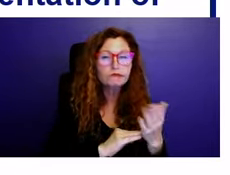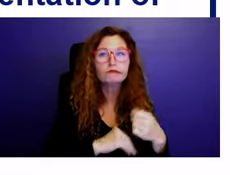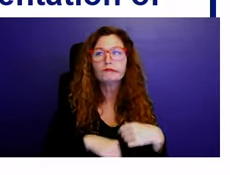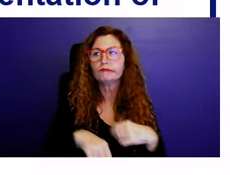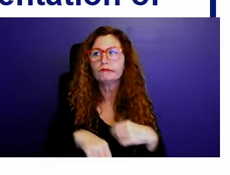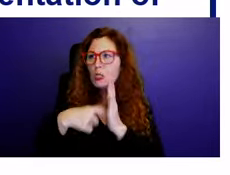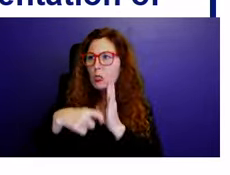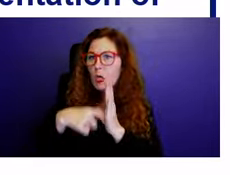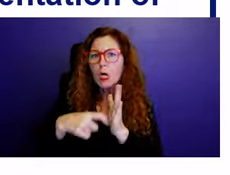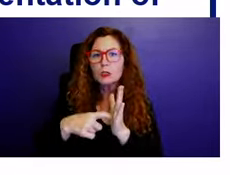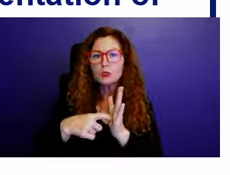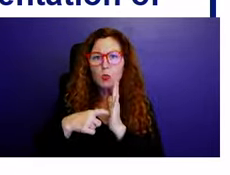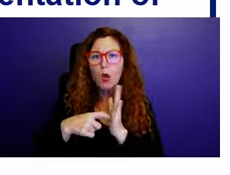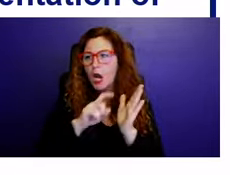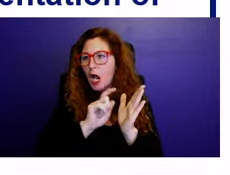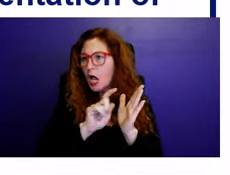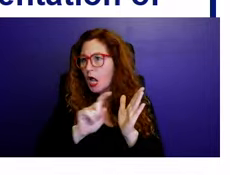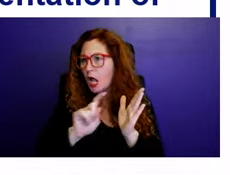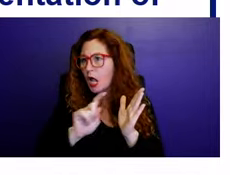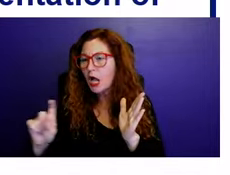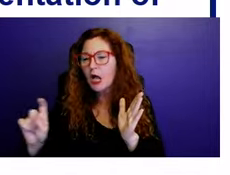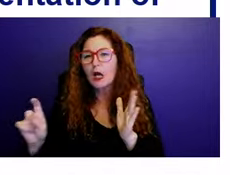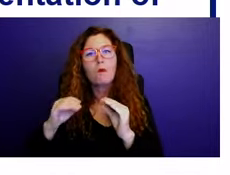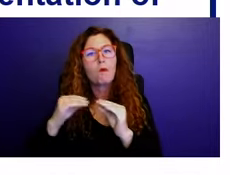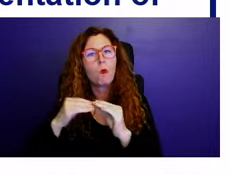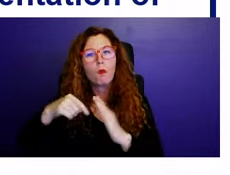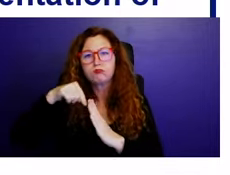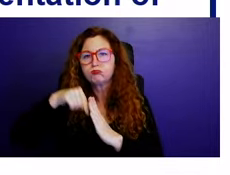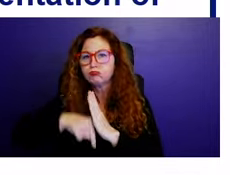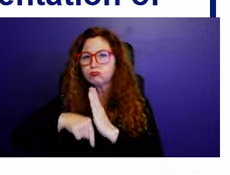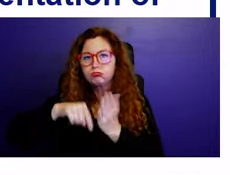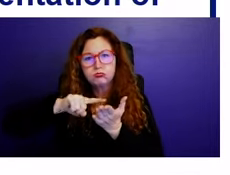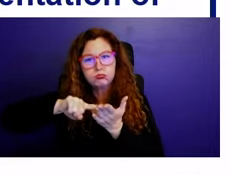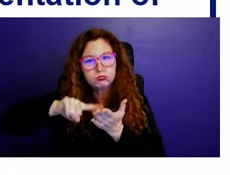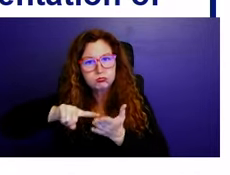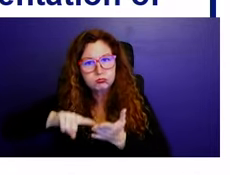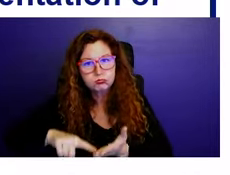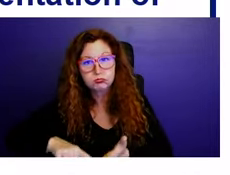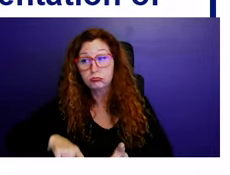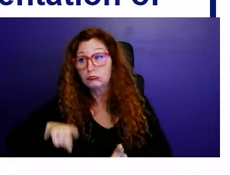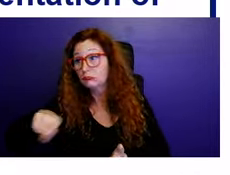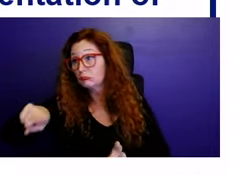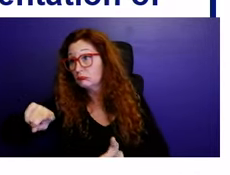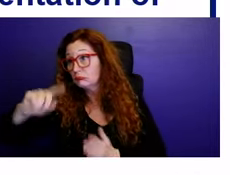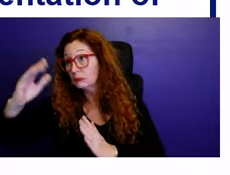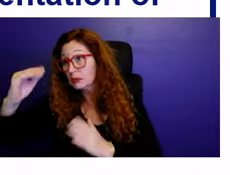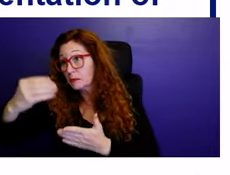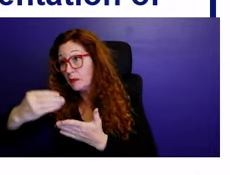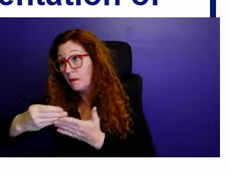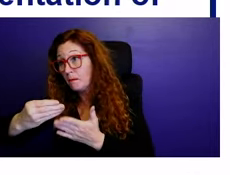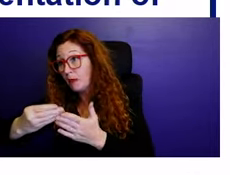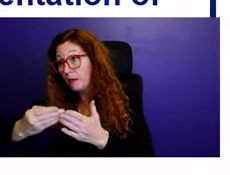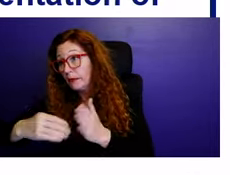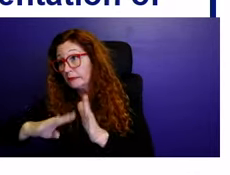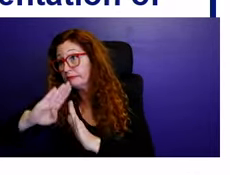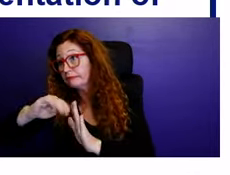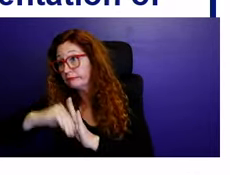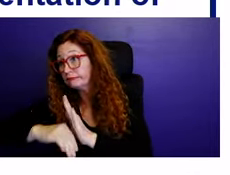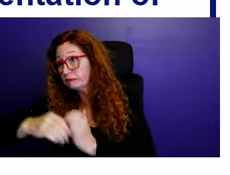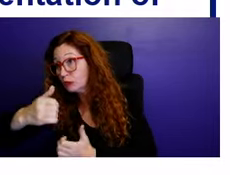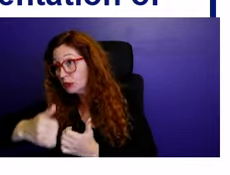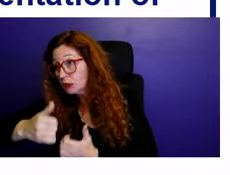um, if they would be expecting revenue increases or possibly decreases. Um, and this essentially touches